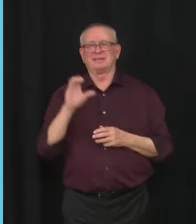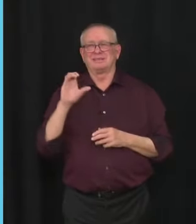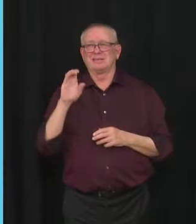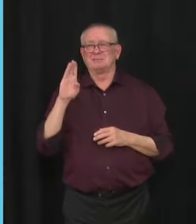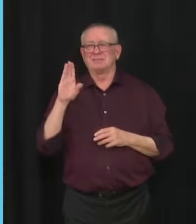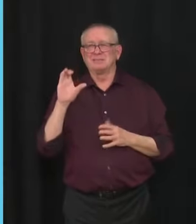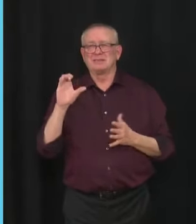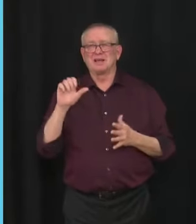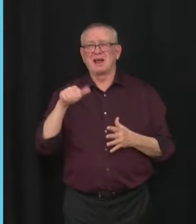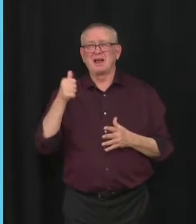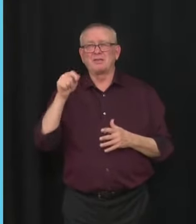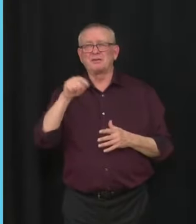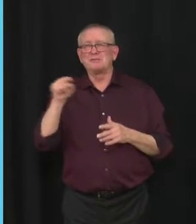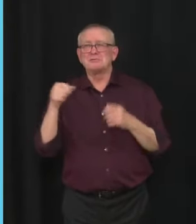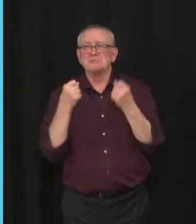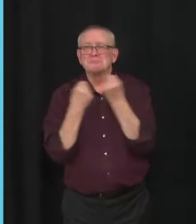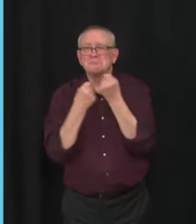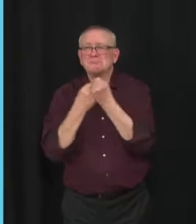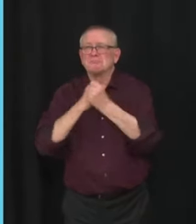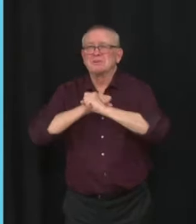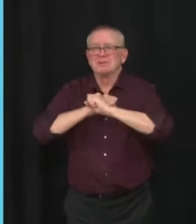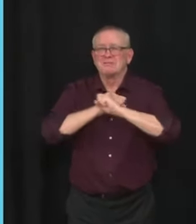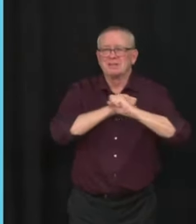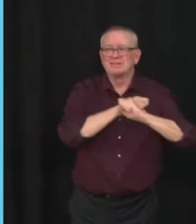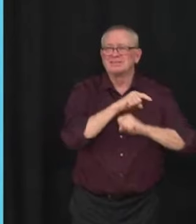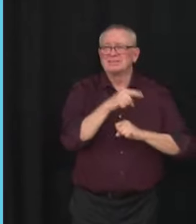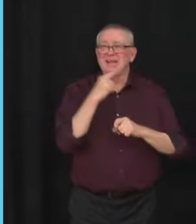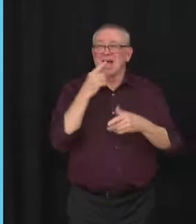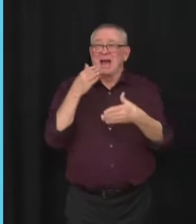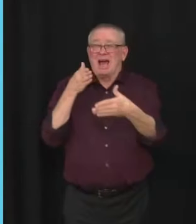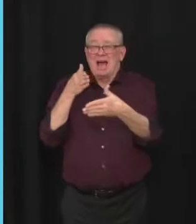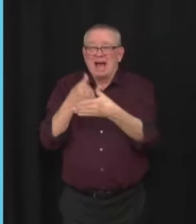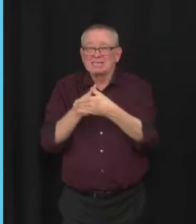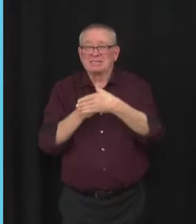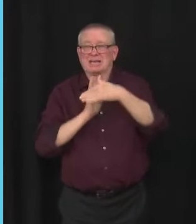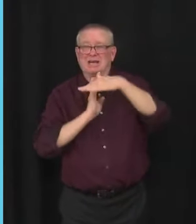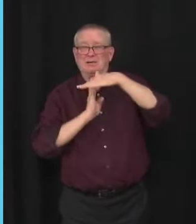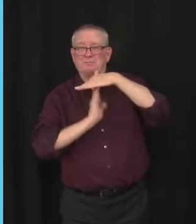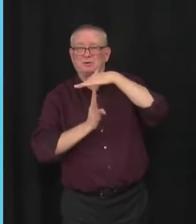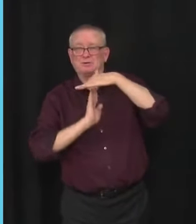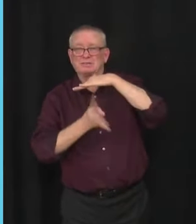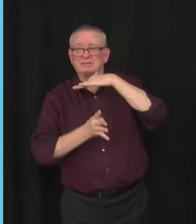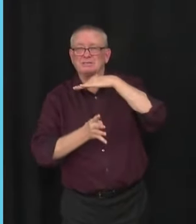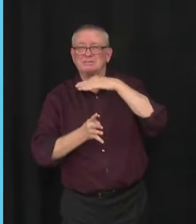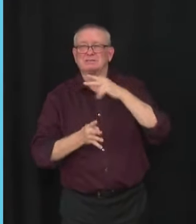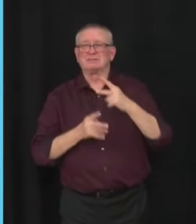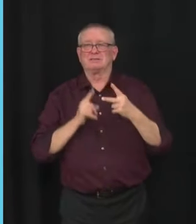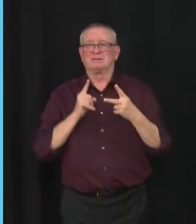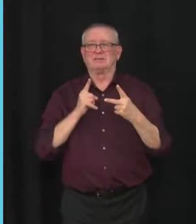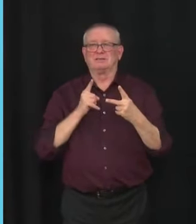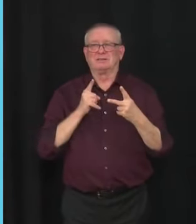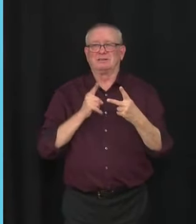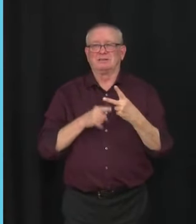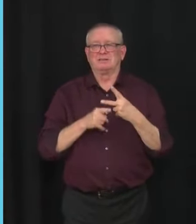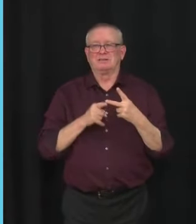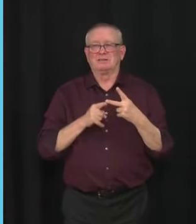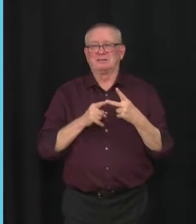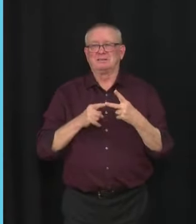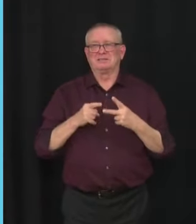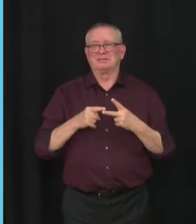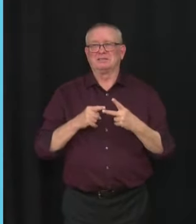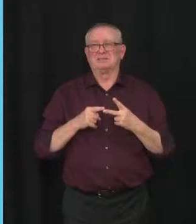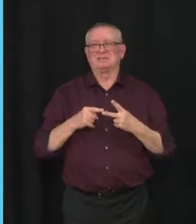continue to rush to the defense of a man who's anti-immigration, who's called our immigration generosity sick